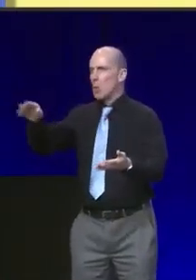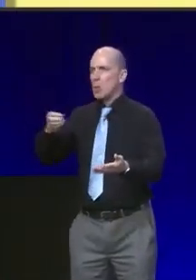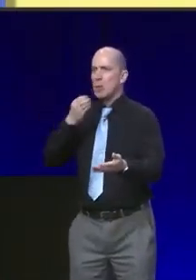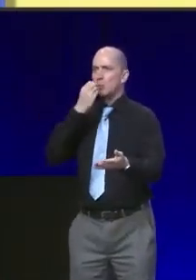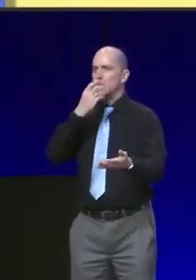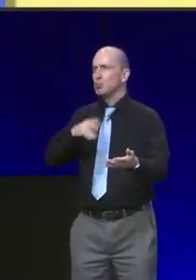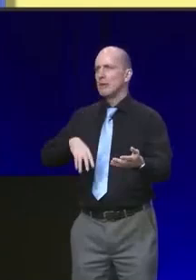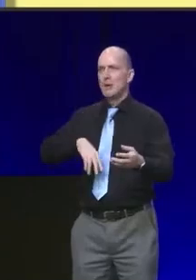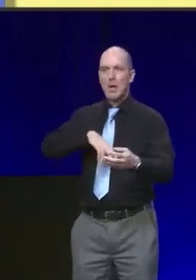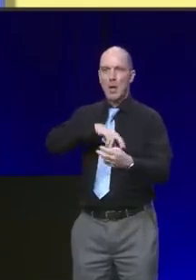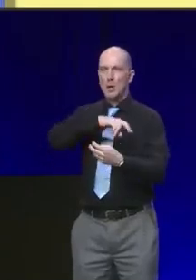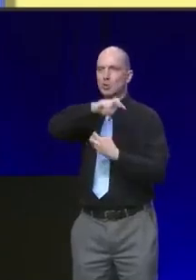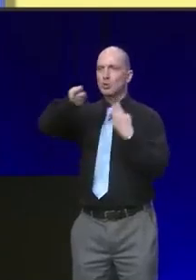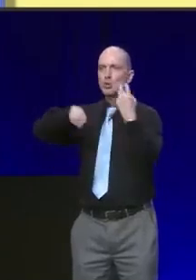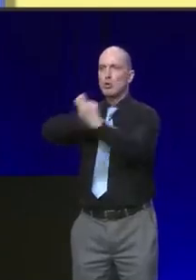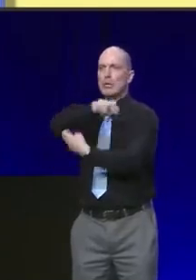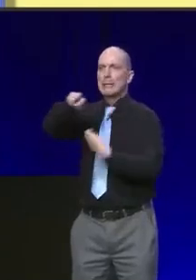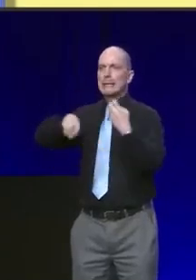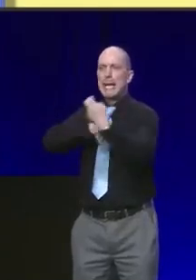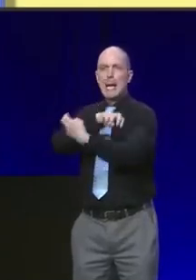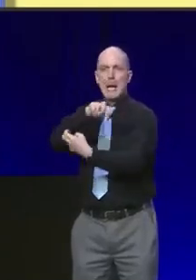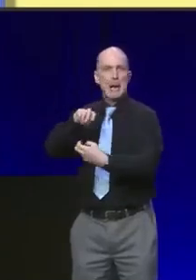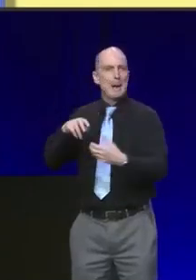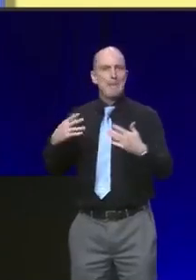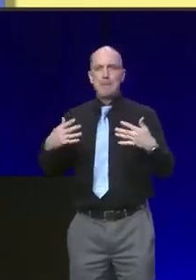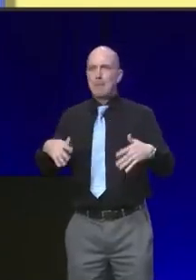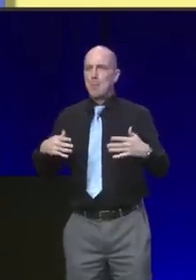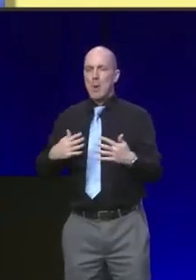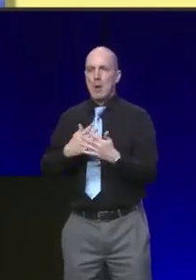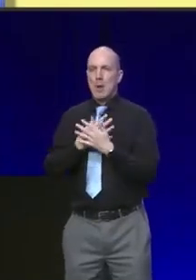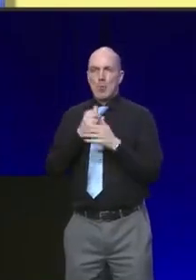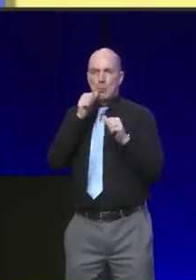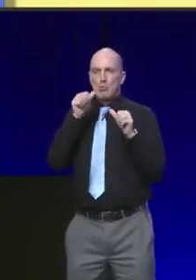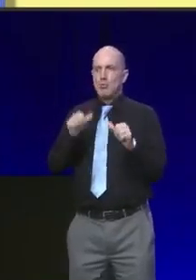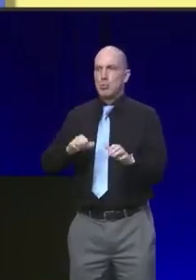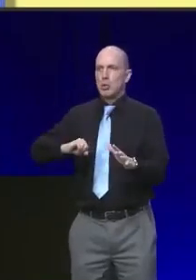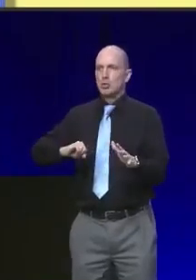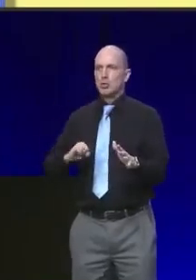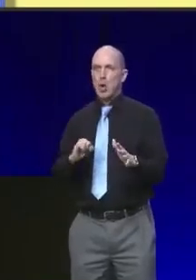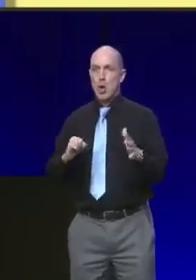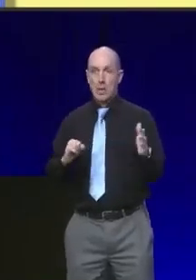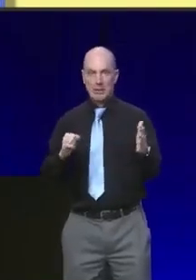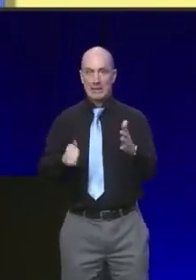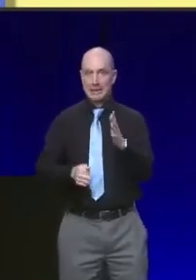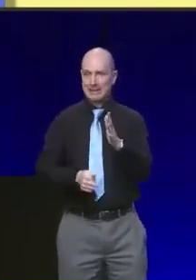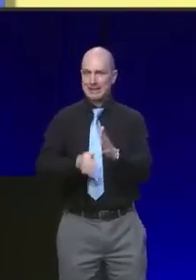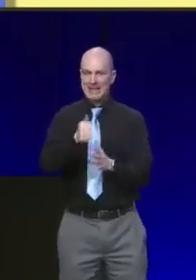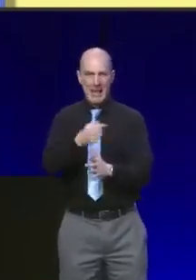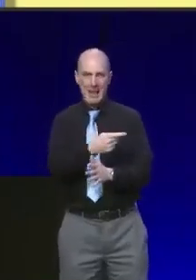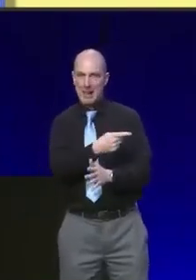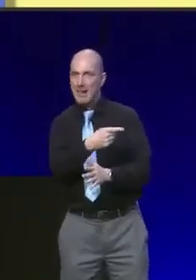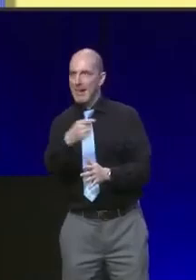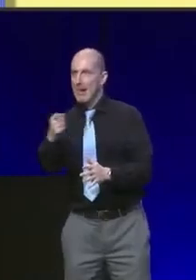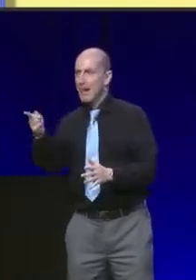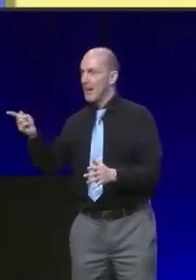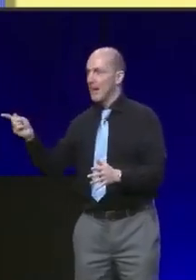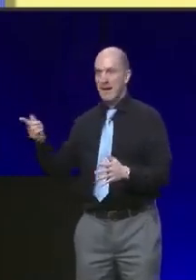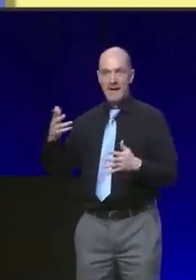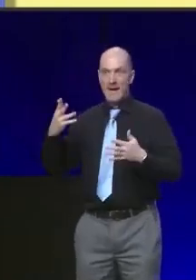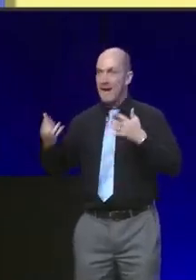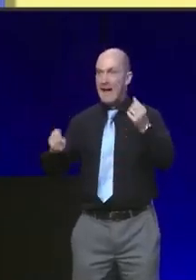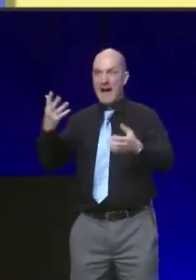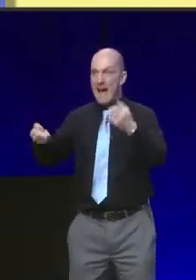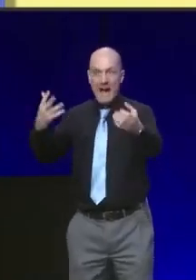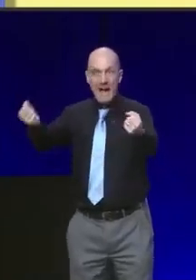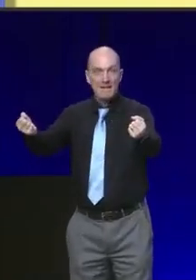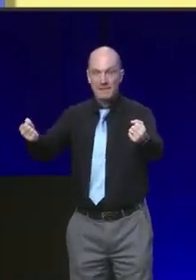tourism experience anywhere on the planet. And above all else, we have our talented and resourceful people. Scotland has